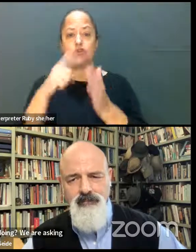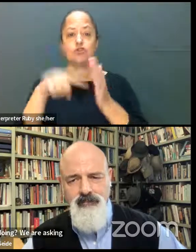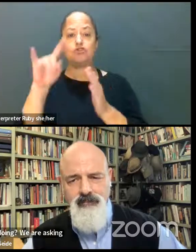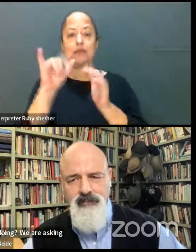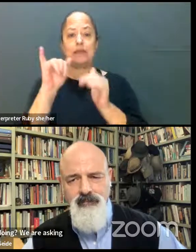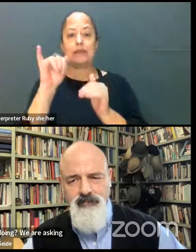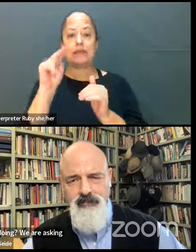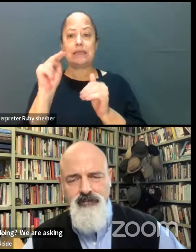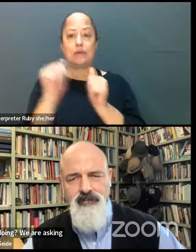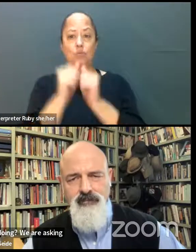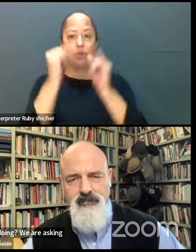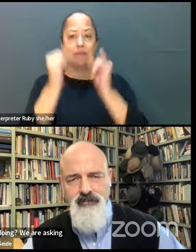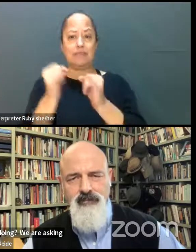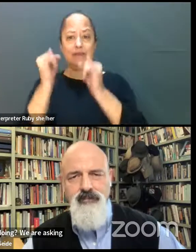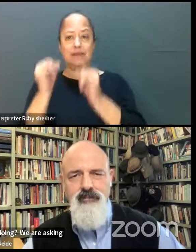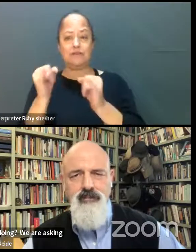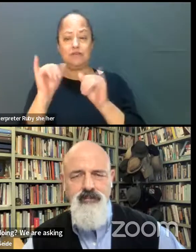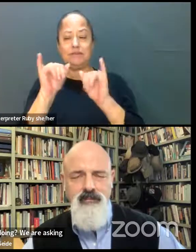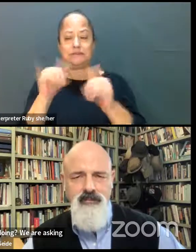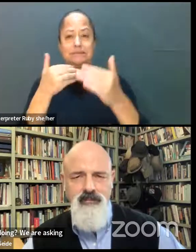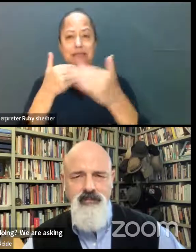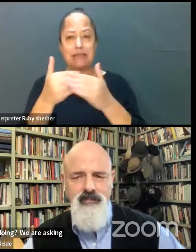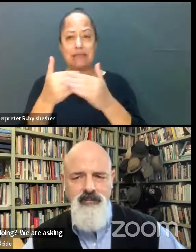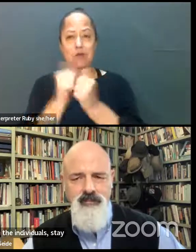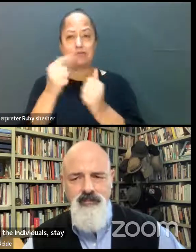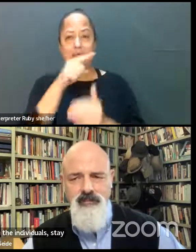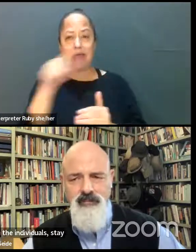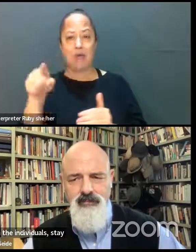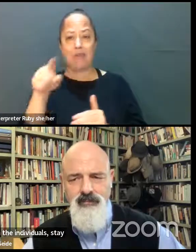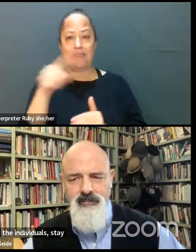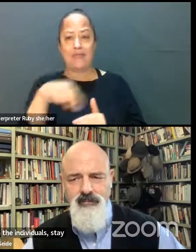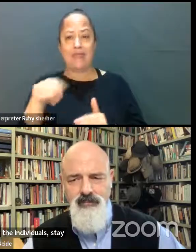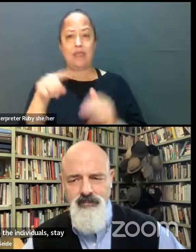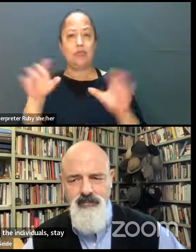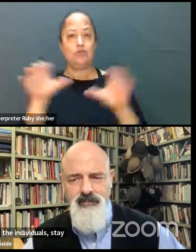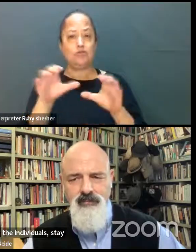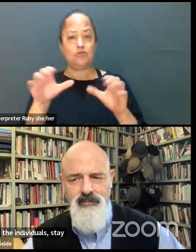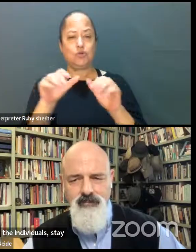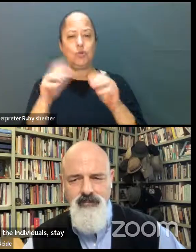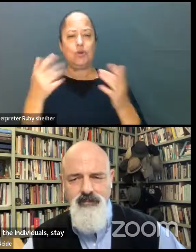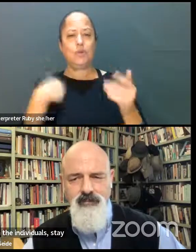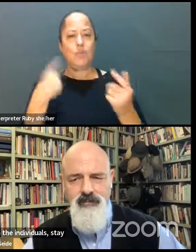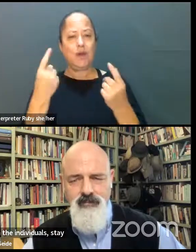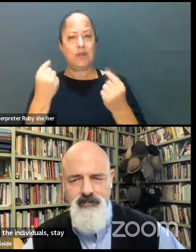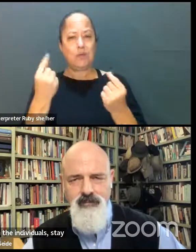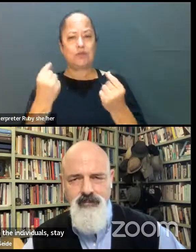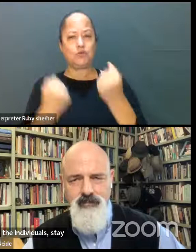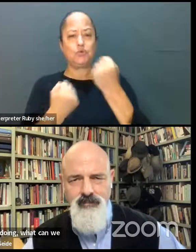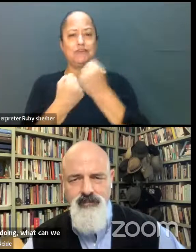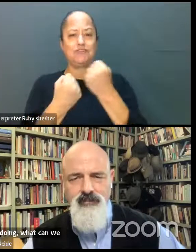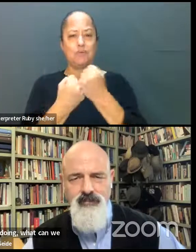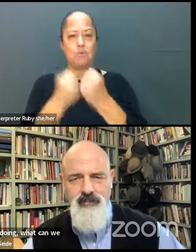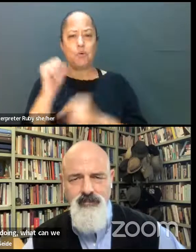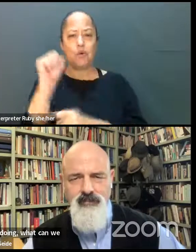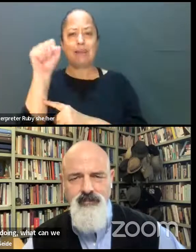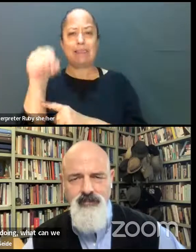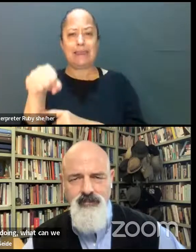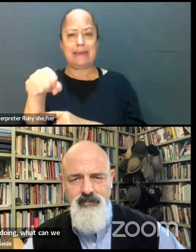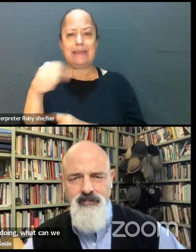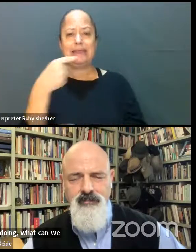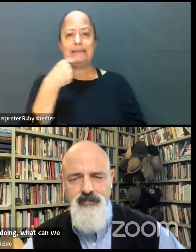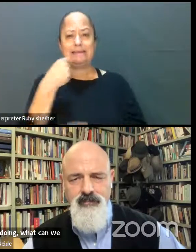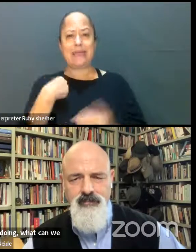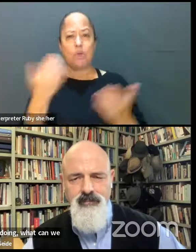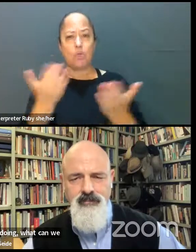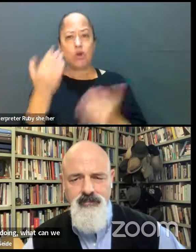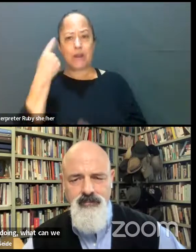the individuals, stay close, you know, how are they doing? What can we do to support them? Just leaning in to say we're here for